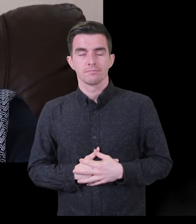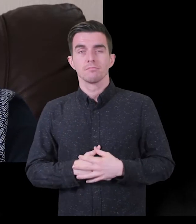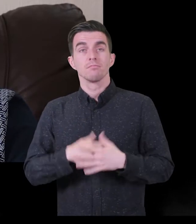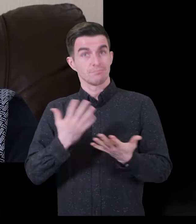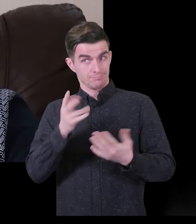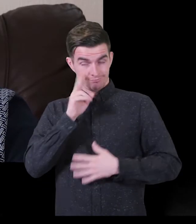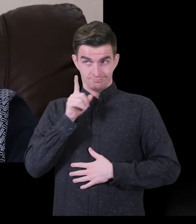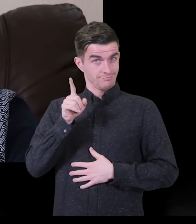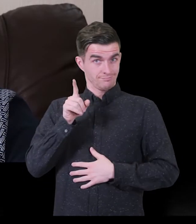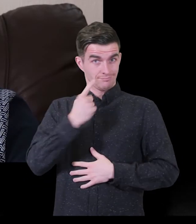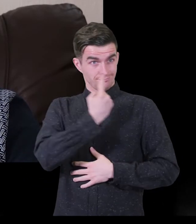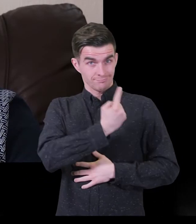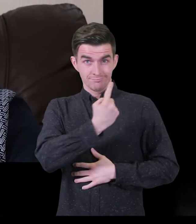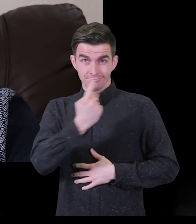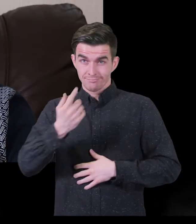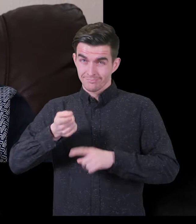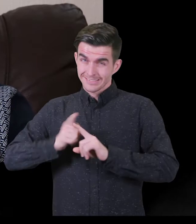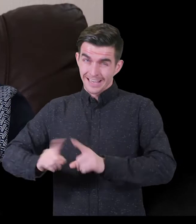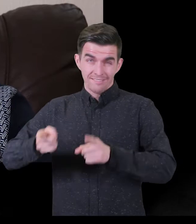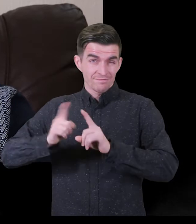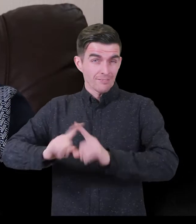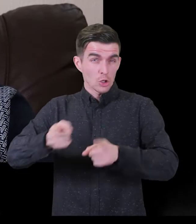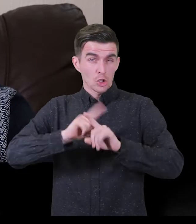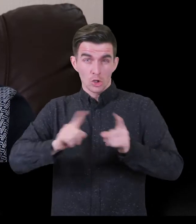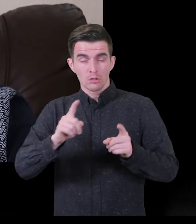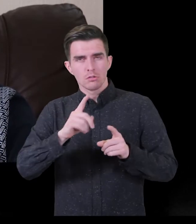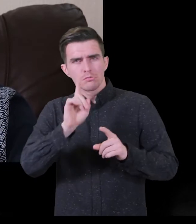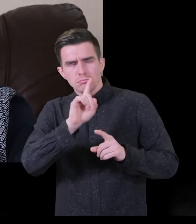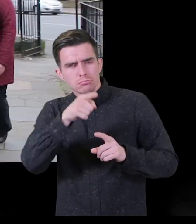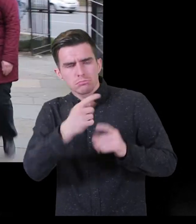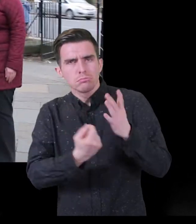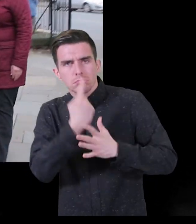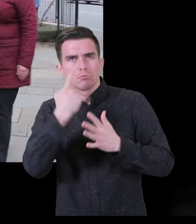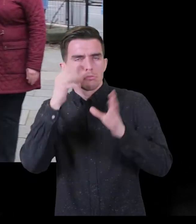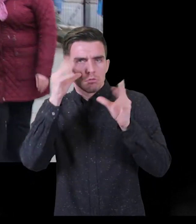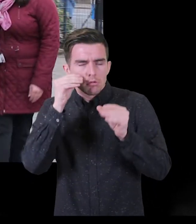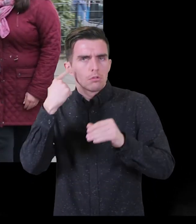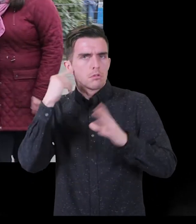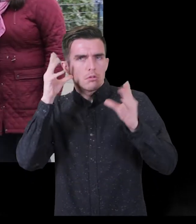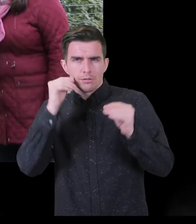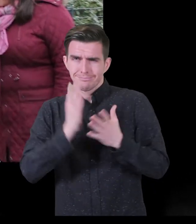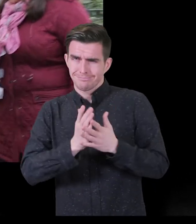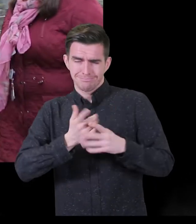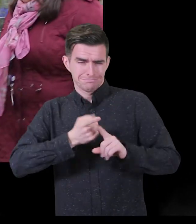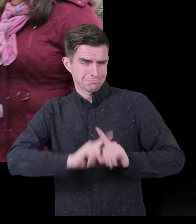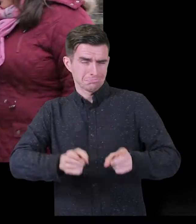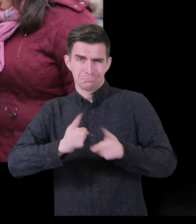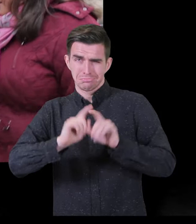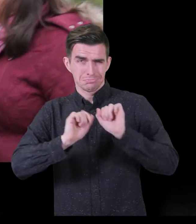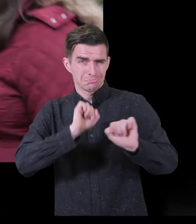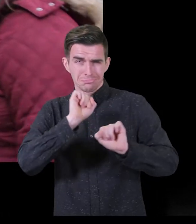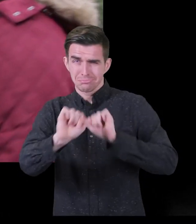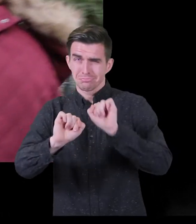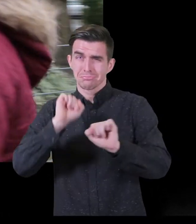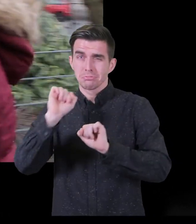things that needed good hearing as it were. And he was gone. Each person's experience of a sensory